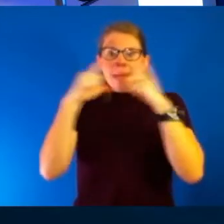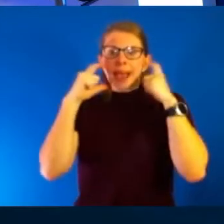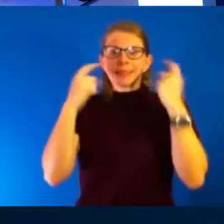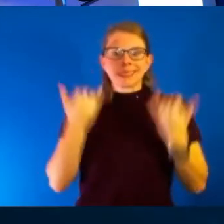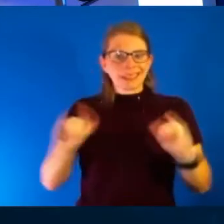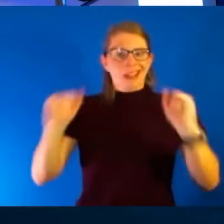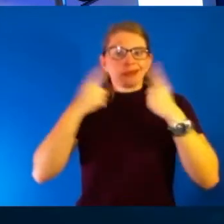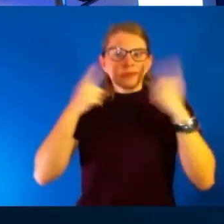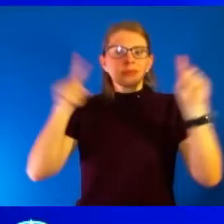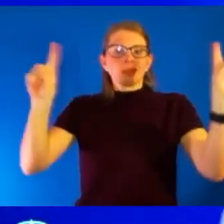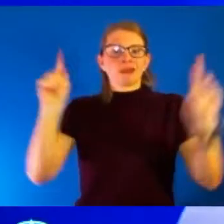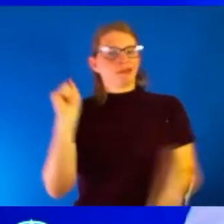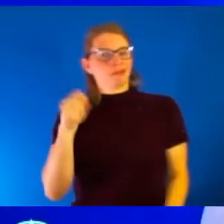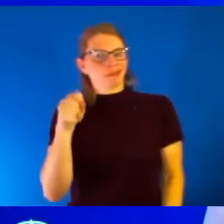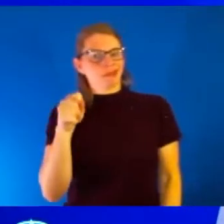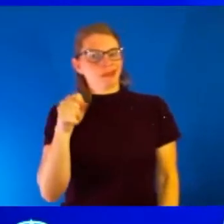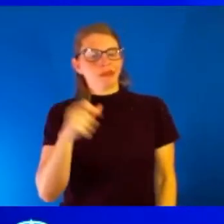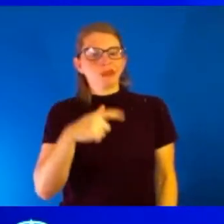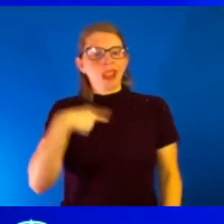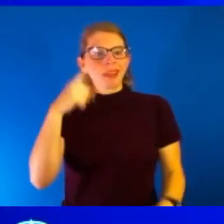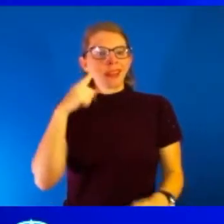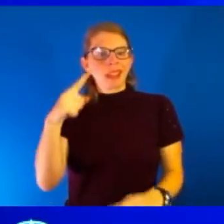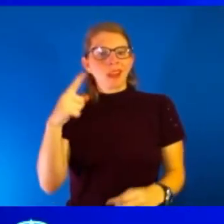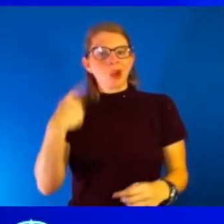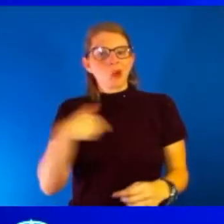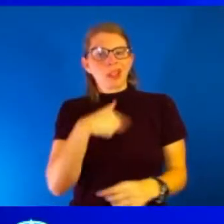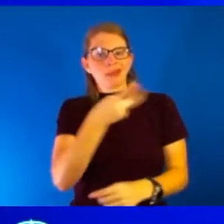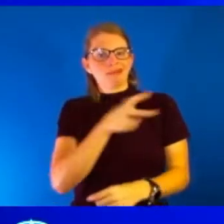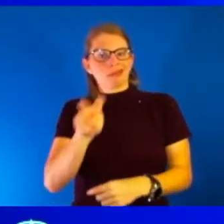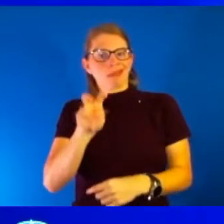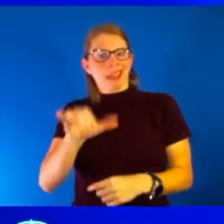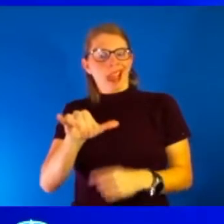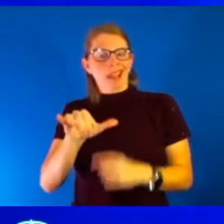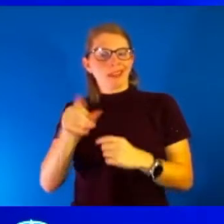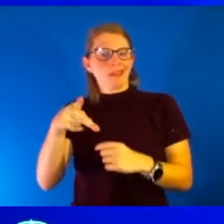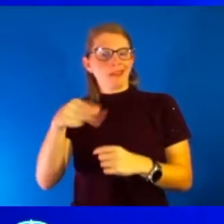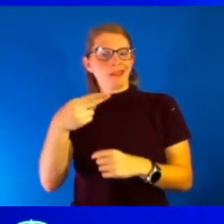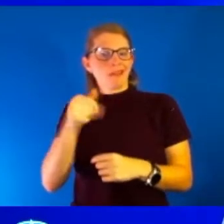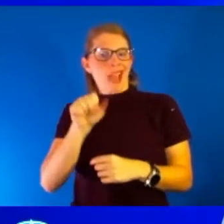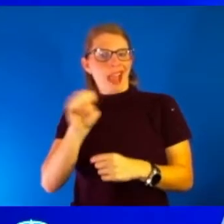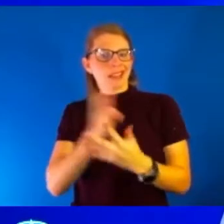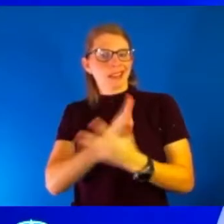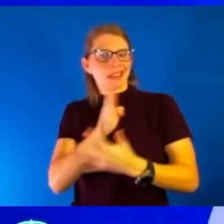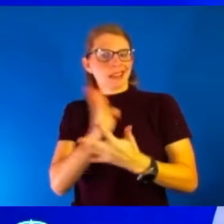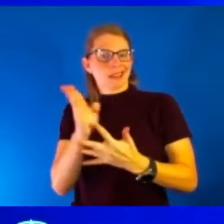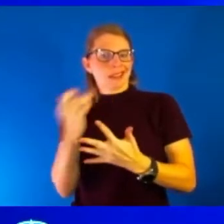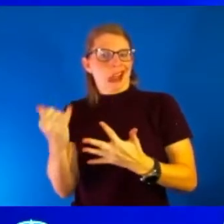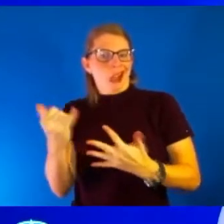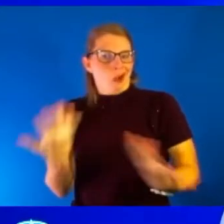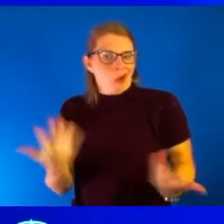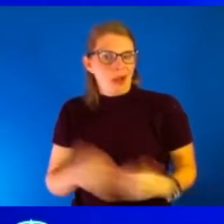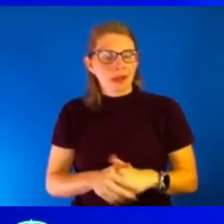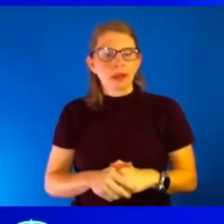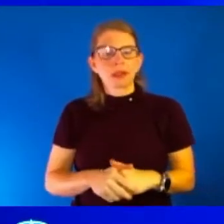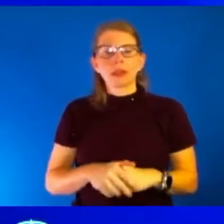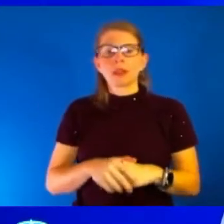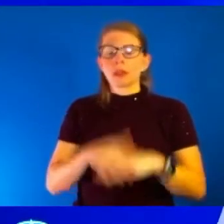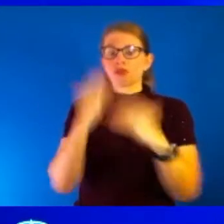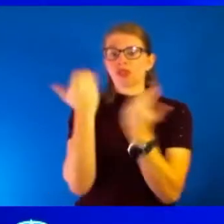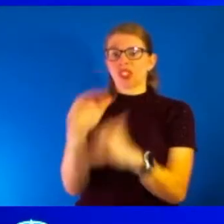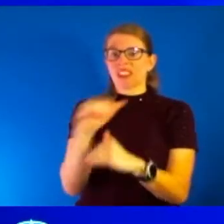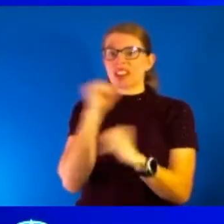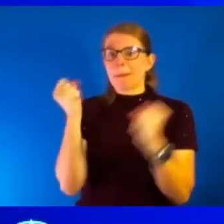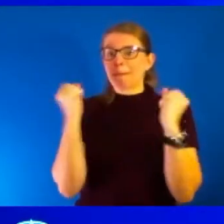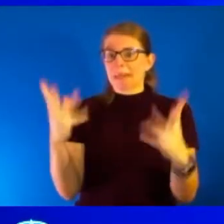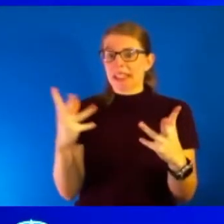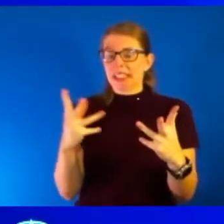Yeah, I think we've kind of really moved into that phase now, because we know that there isn't a lot of restrictions or mandates in place.